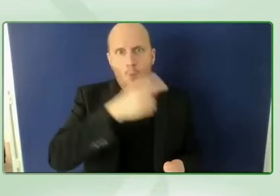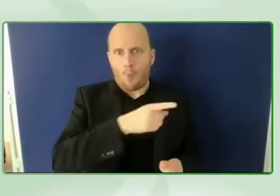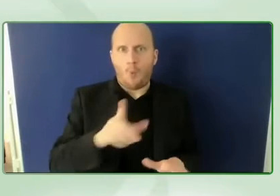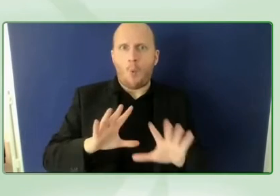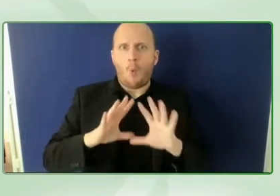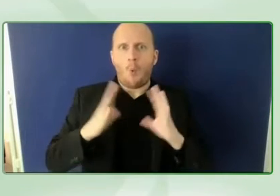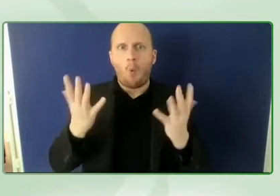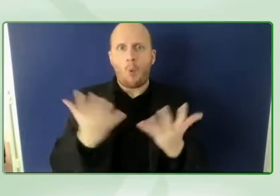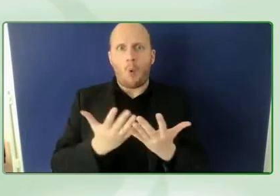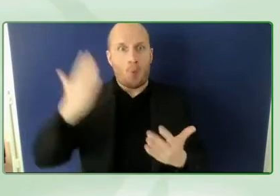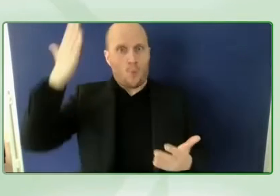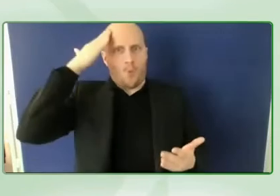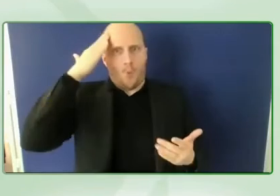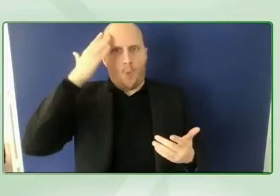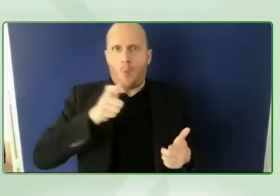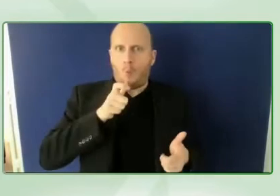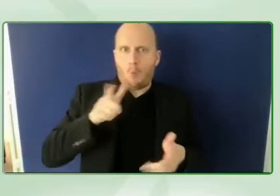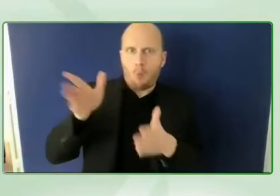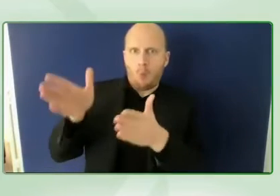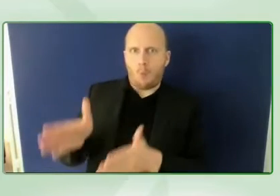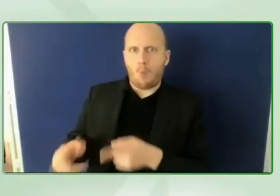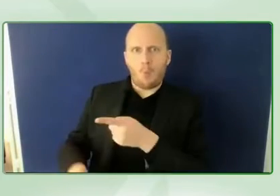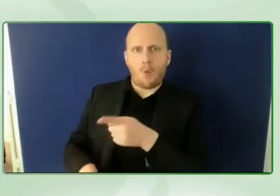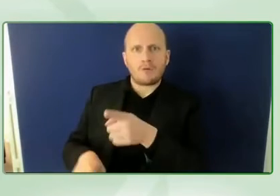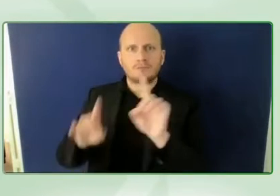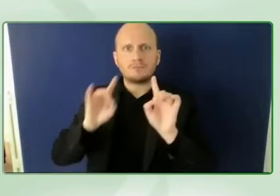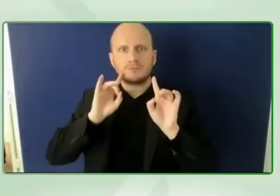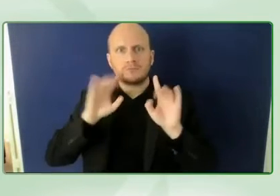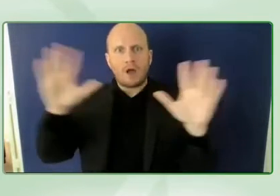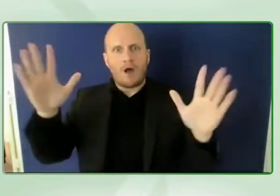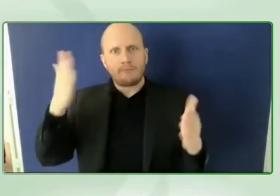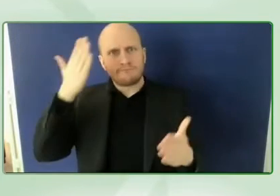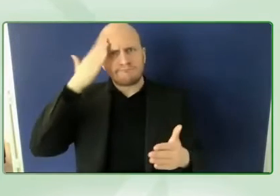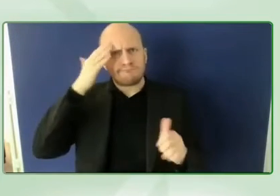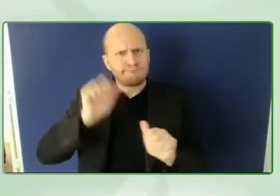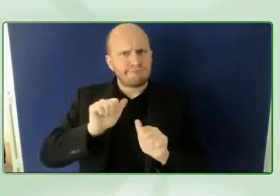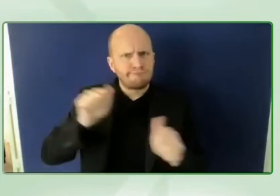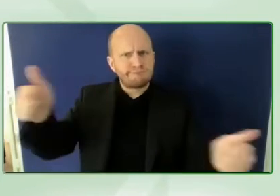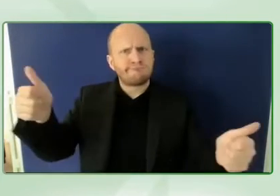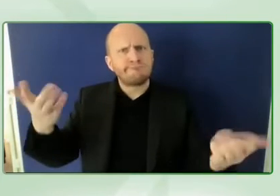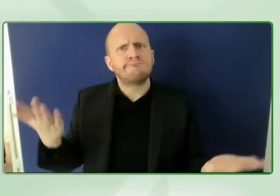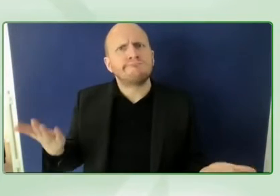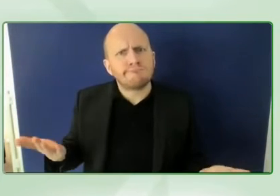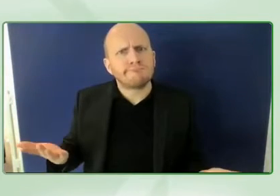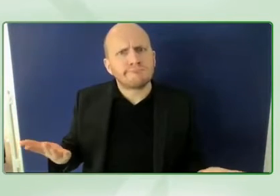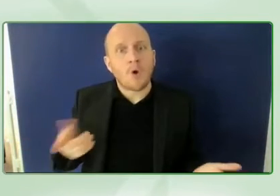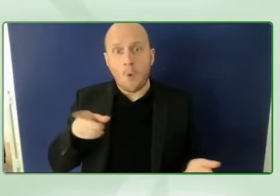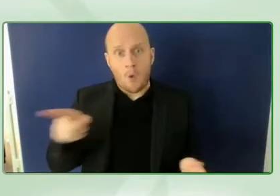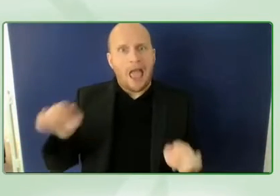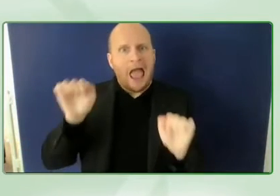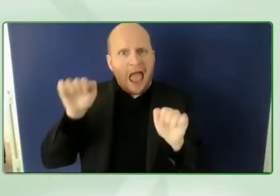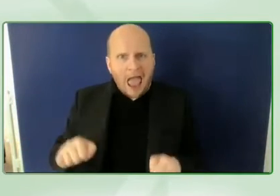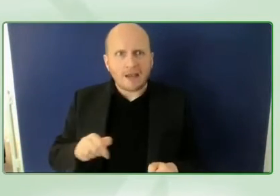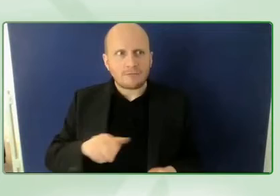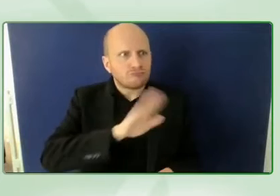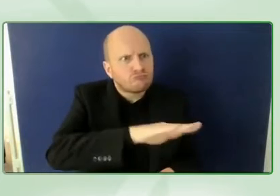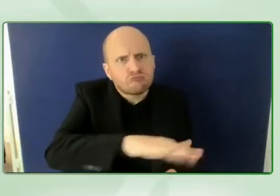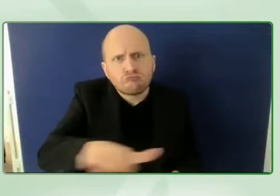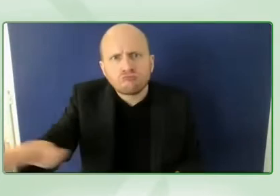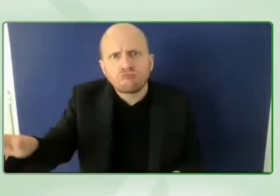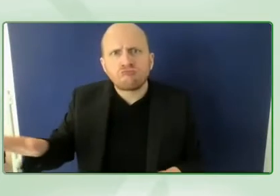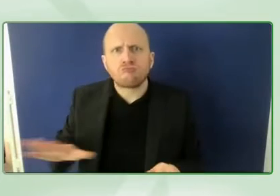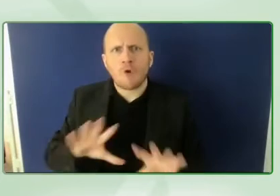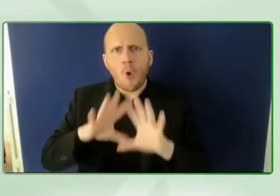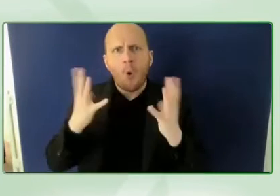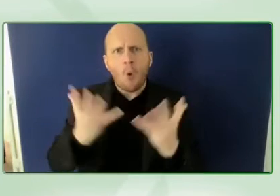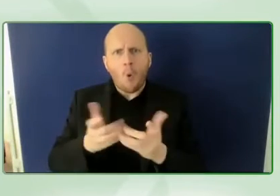some responsibility in their role models and they've also got a platform to engage global audiences so we had a number of athletes who acted as spokespeople for